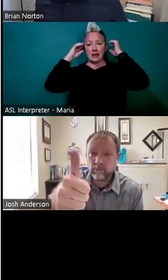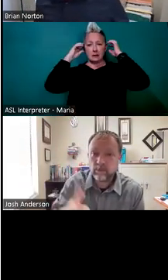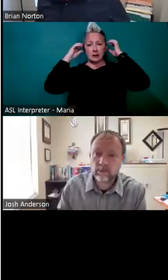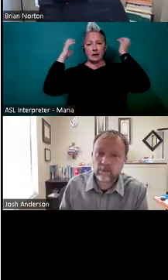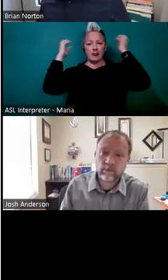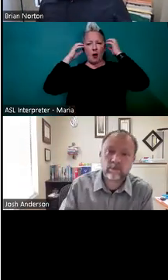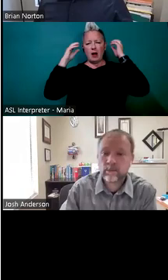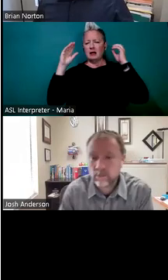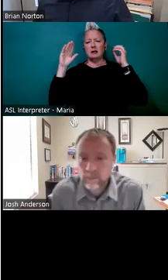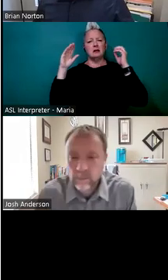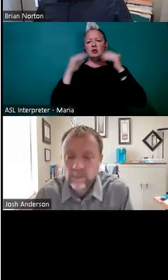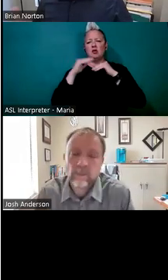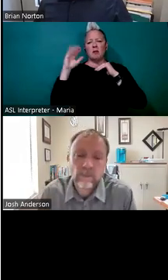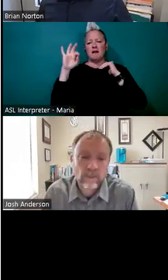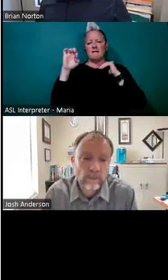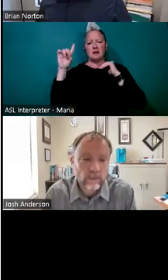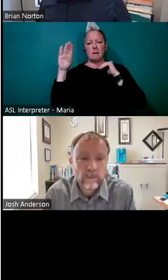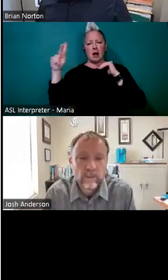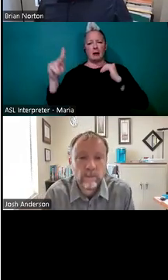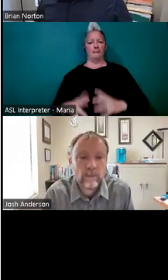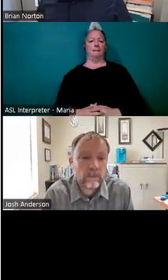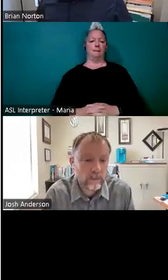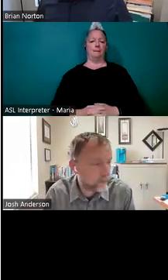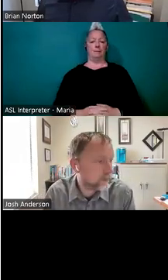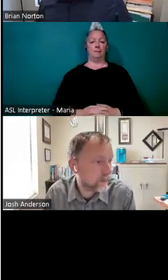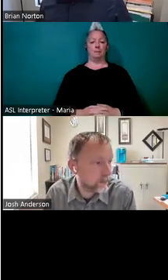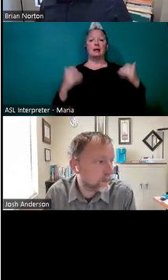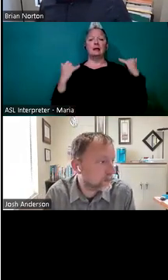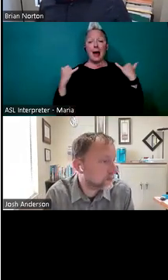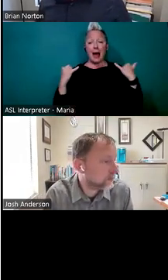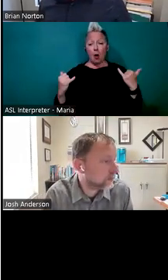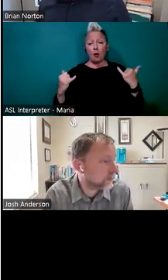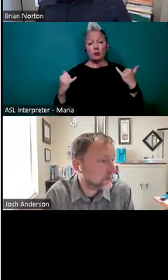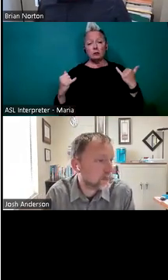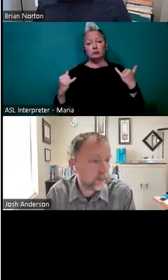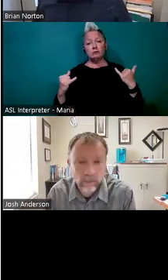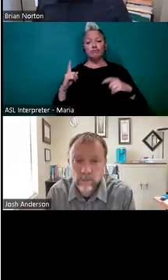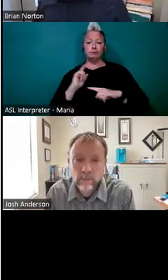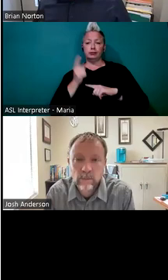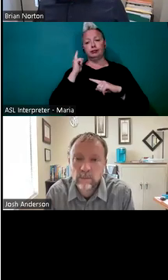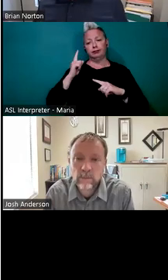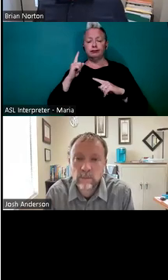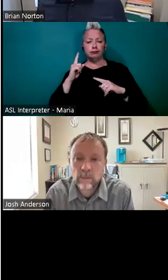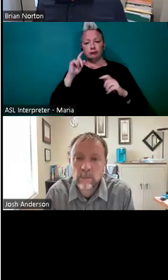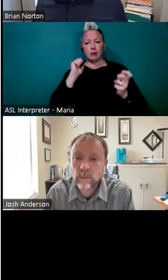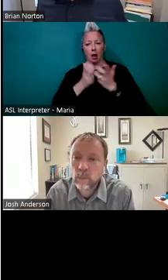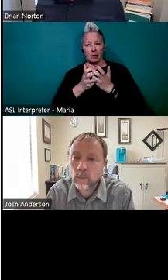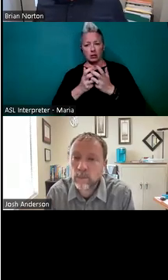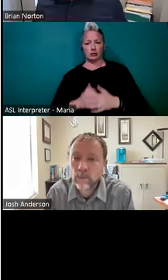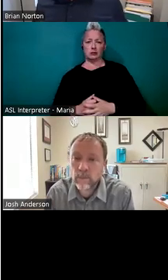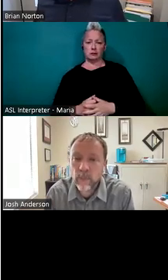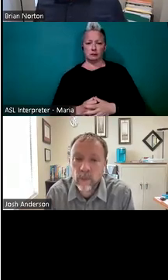little bit of feedback there. Um, so again, this is where we're going to talk about on the fly accommodations. Um, it's kind of an interactive